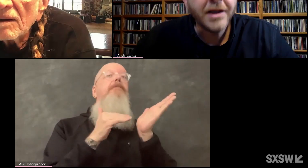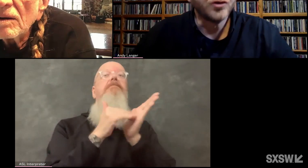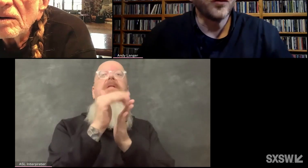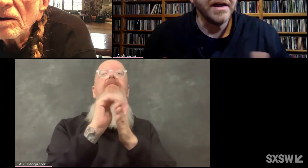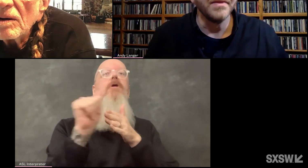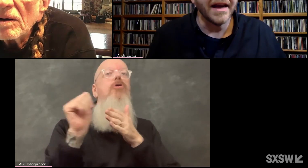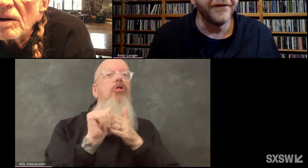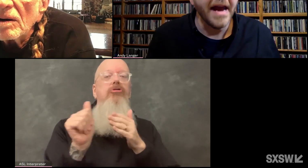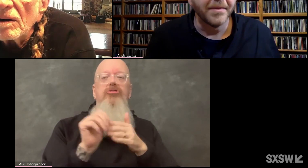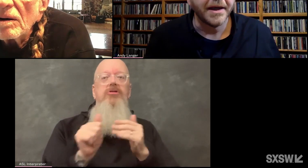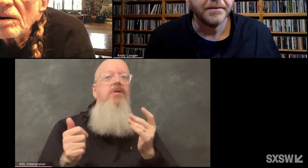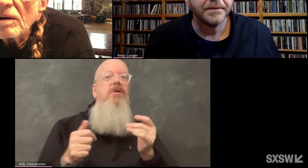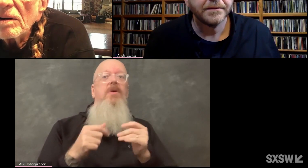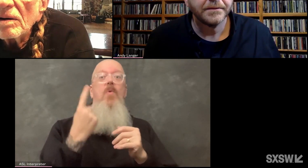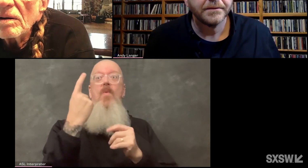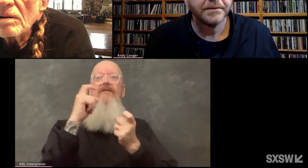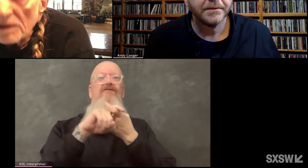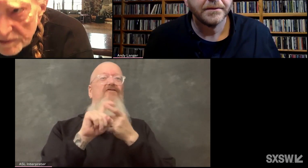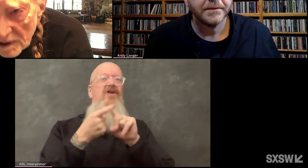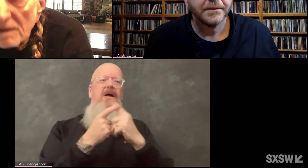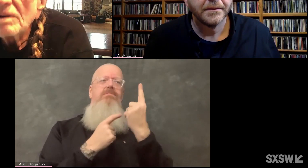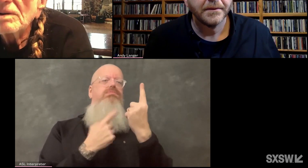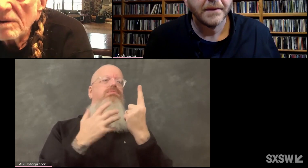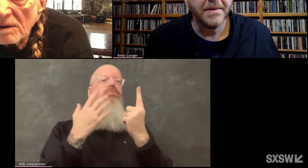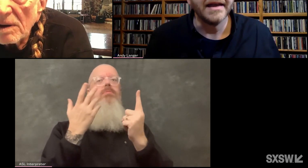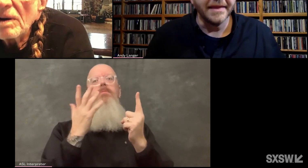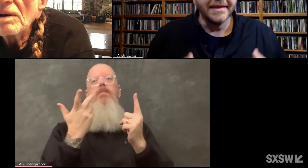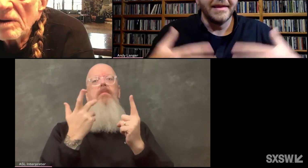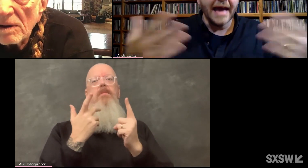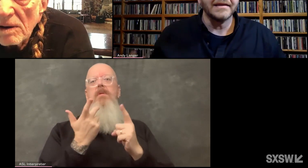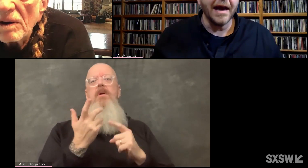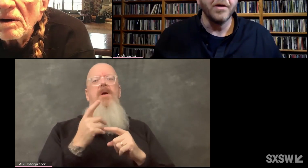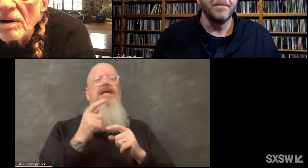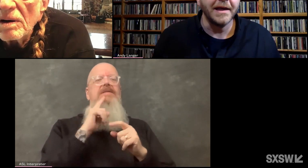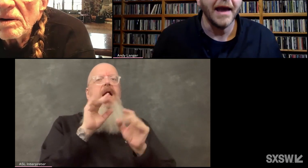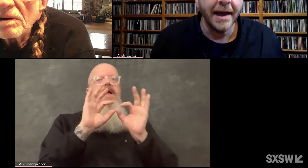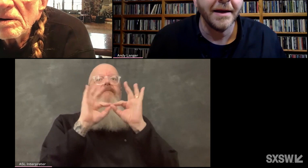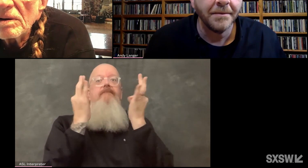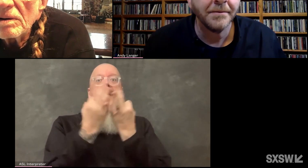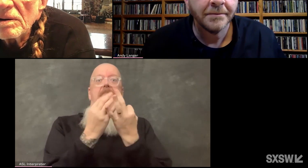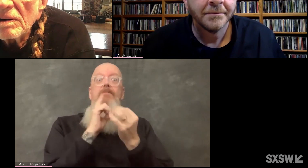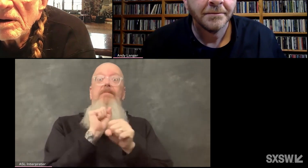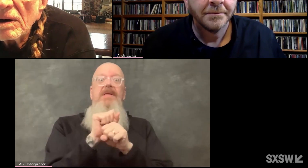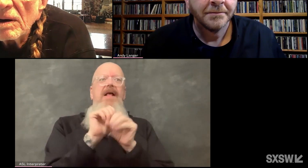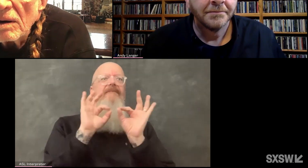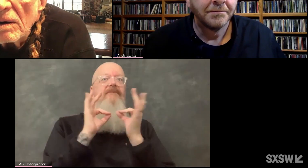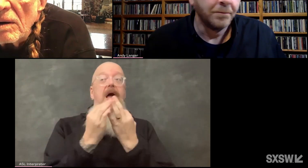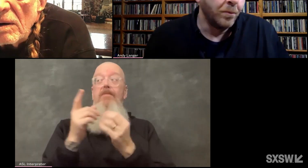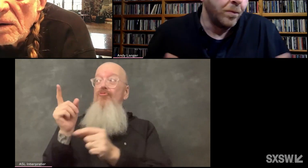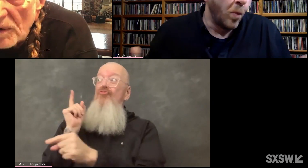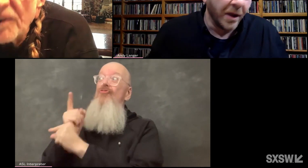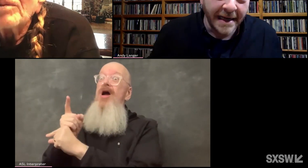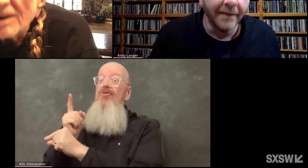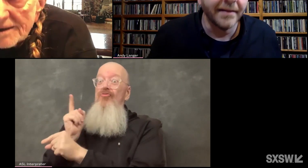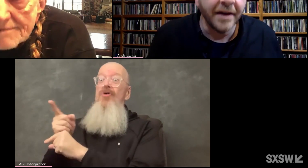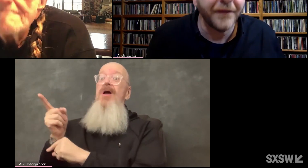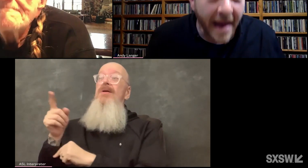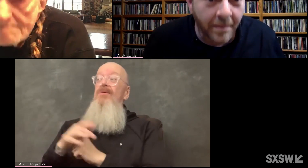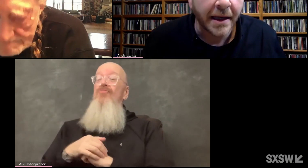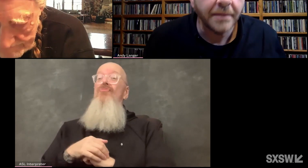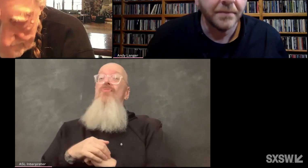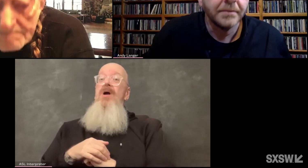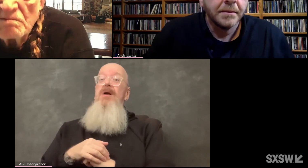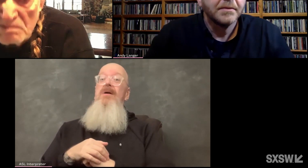And you treat them like family. That's right. I mean, that's how it became. The family.